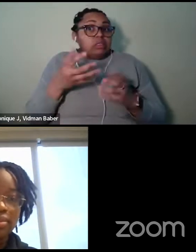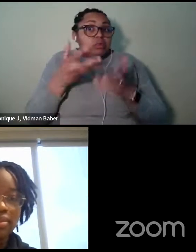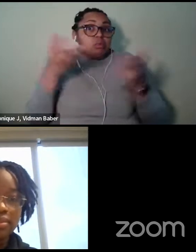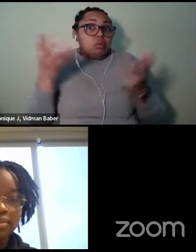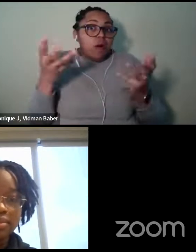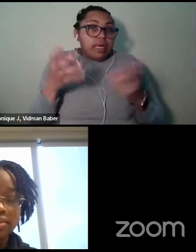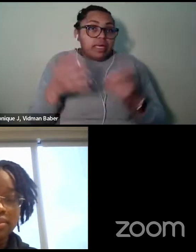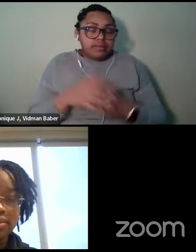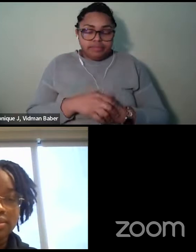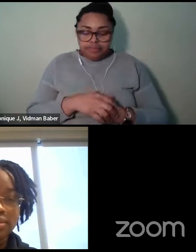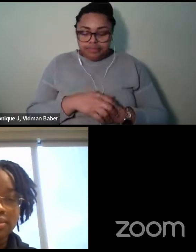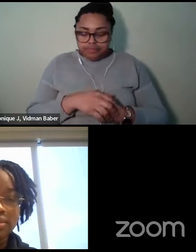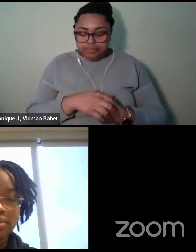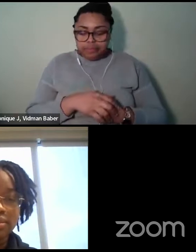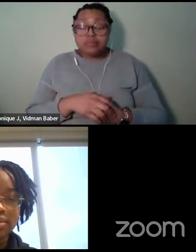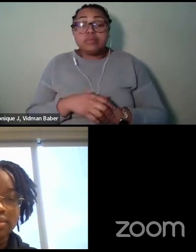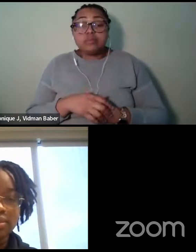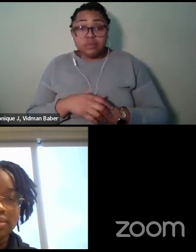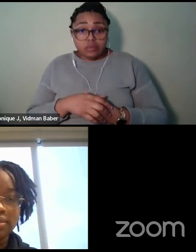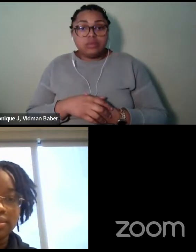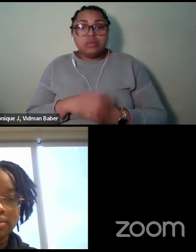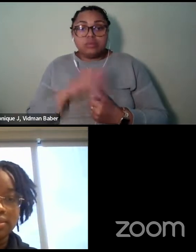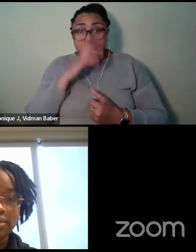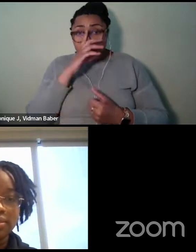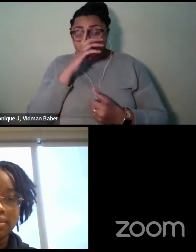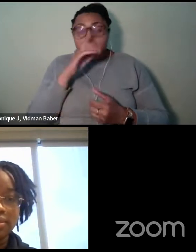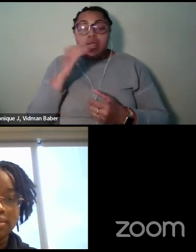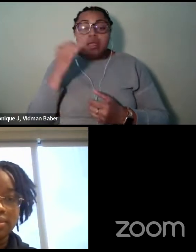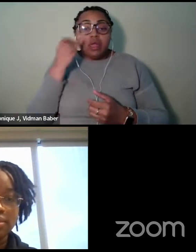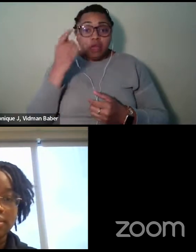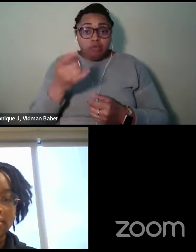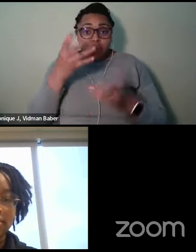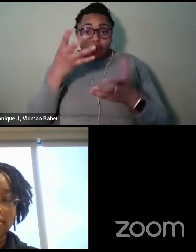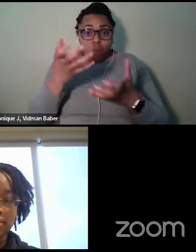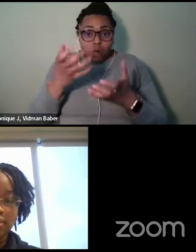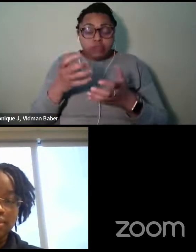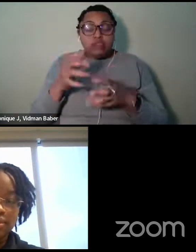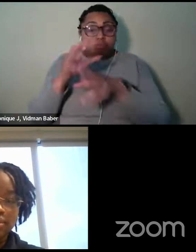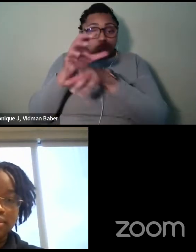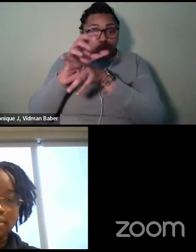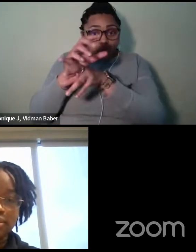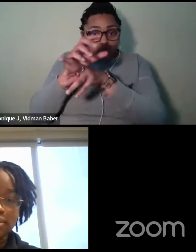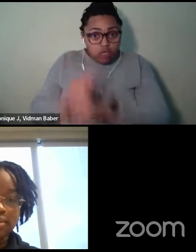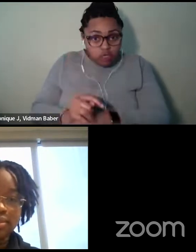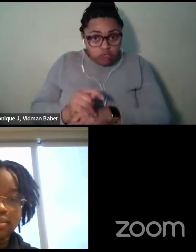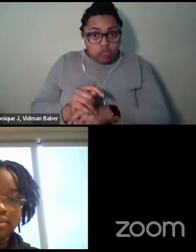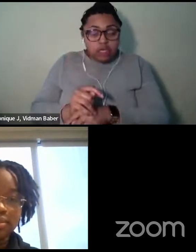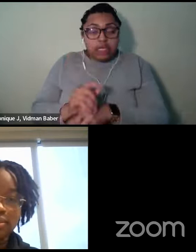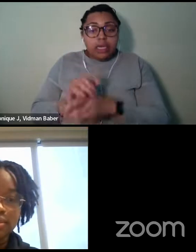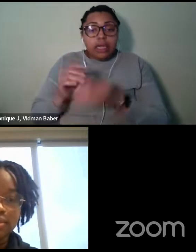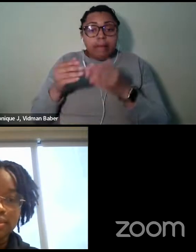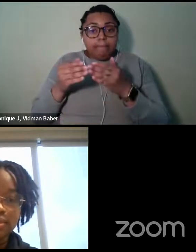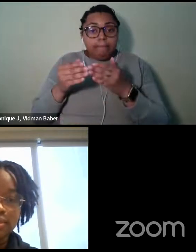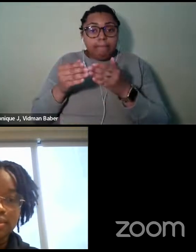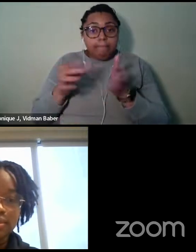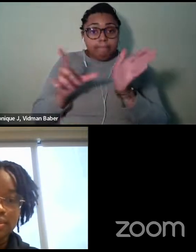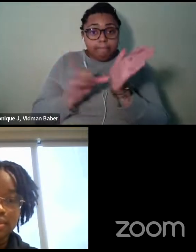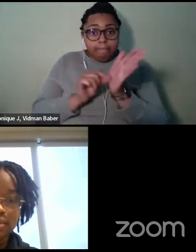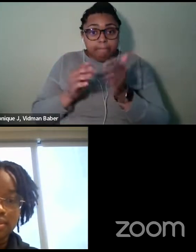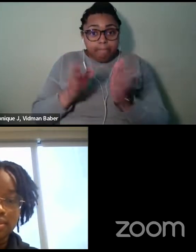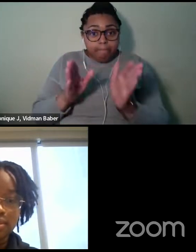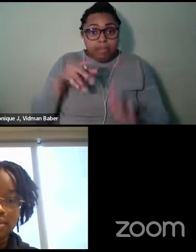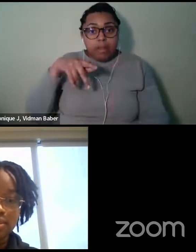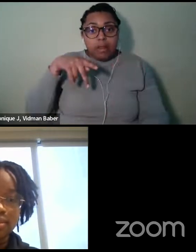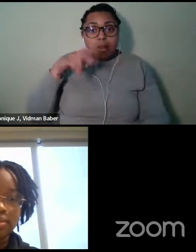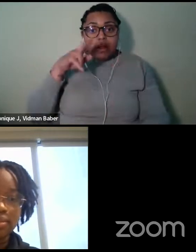to get published nowadays, traditionally published, you have to kind of be